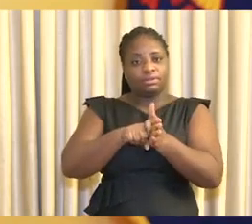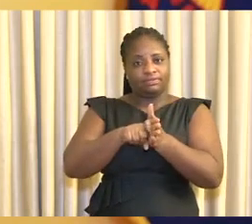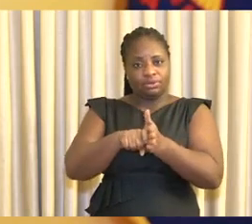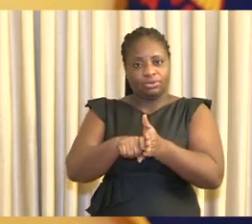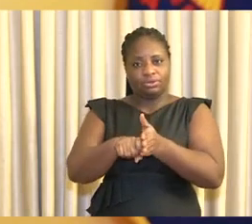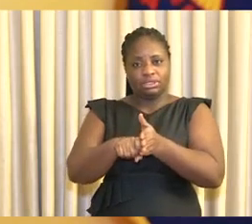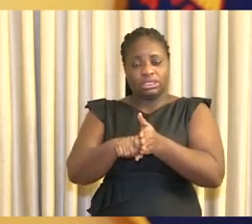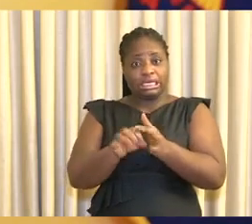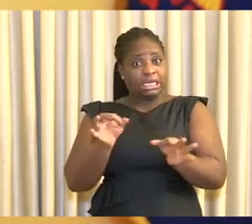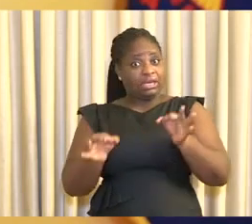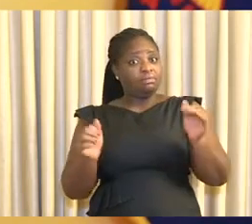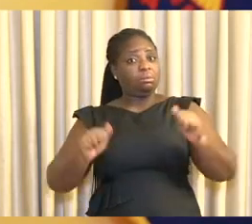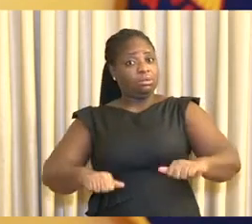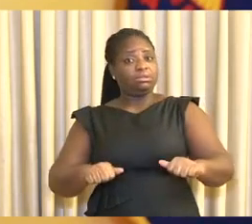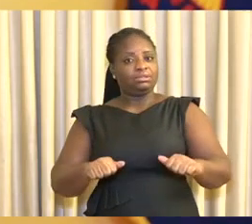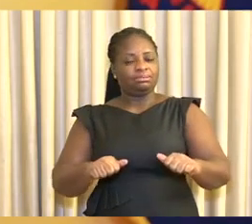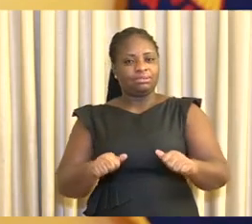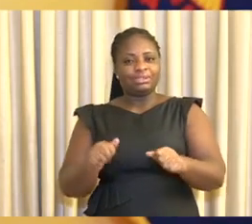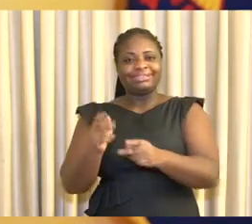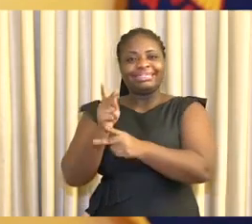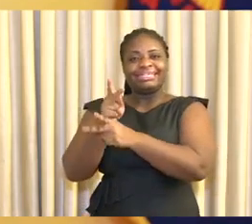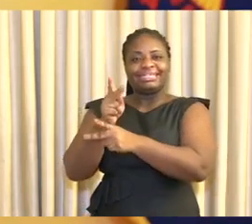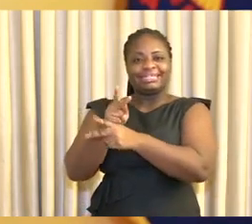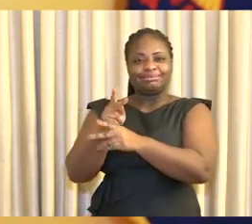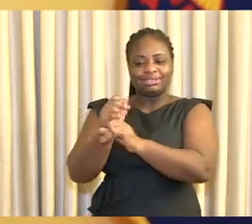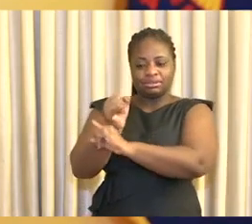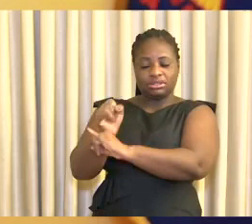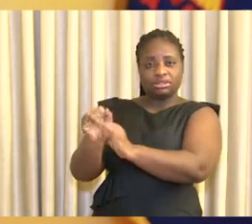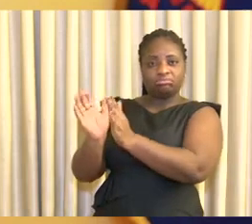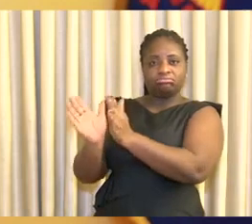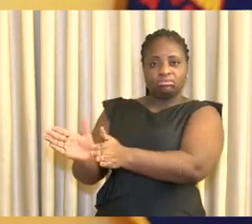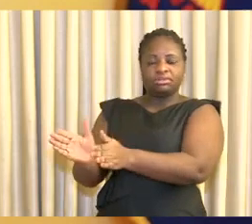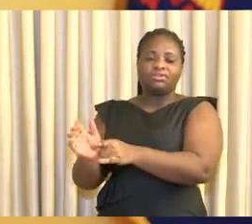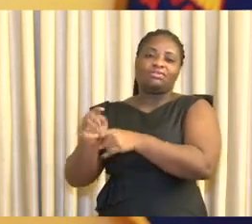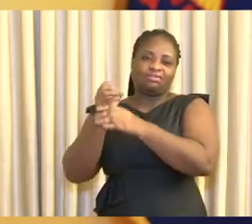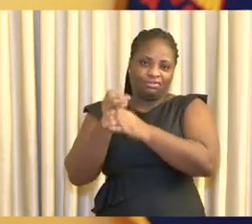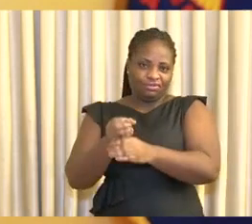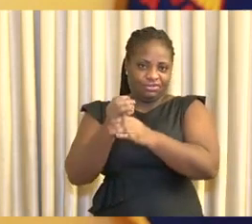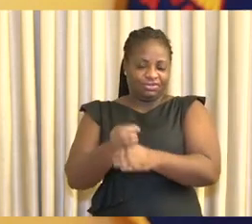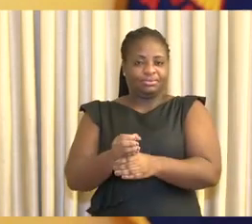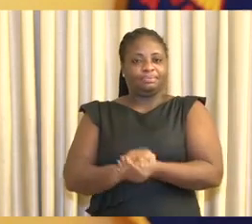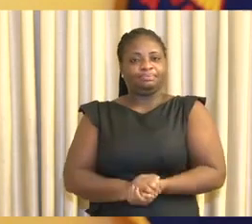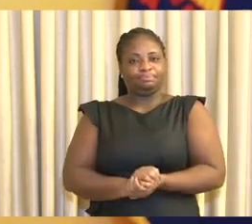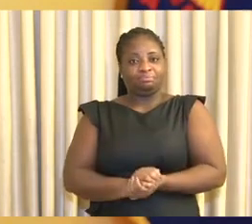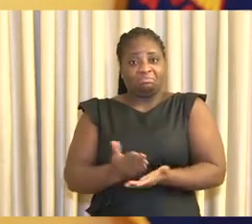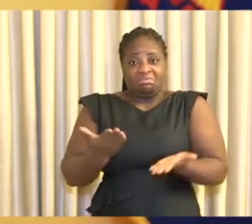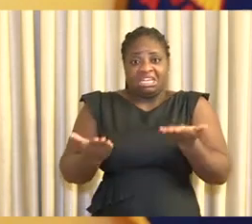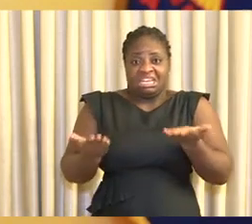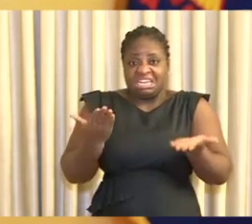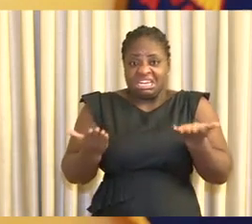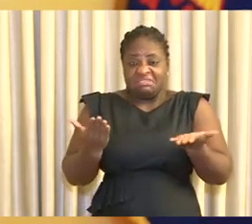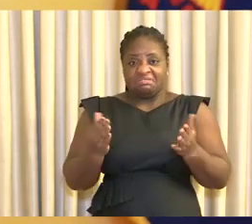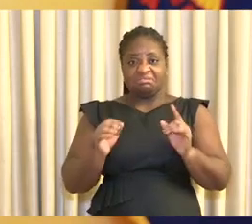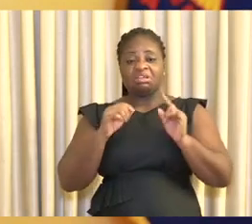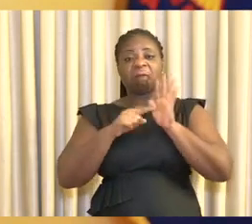and if necessary, quarantine and isolate them for treatment should they prove to be